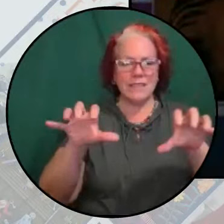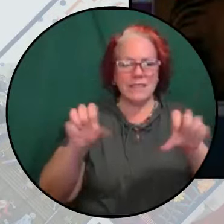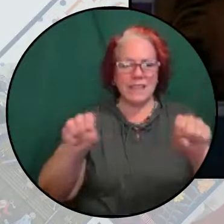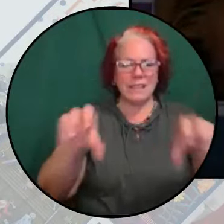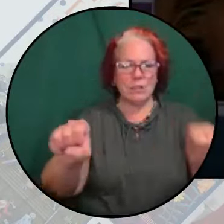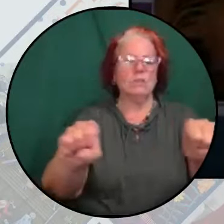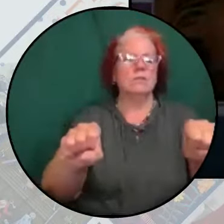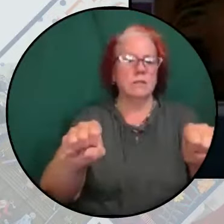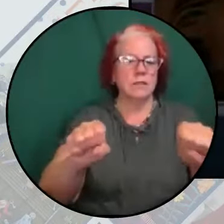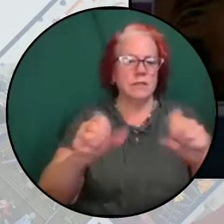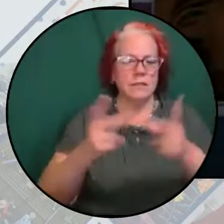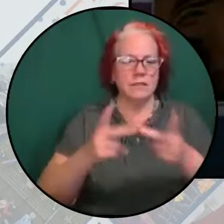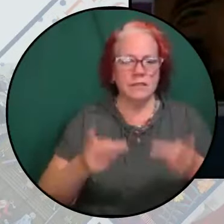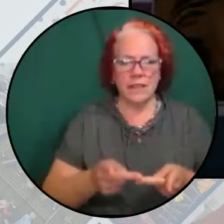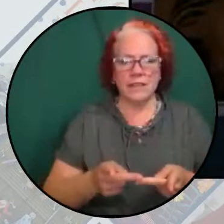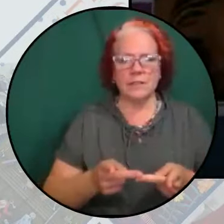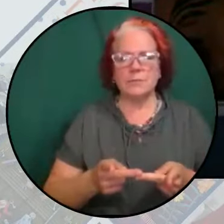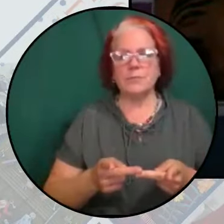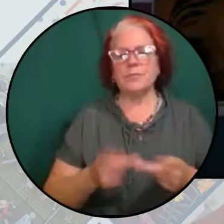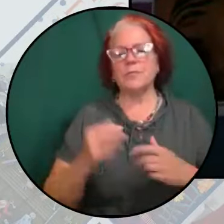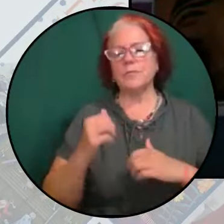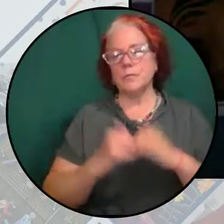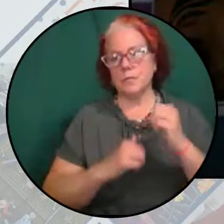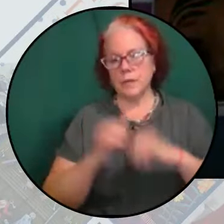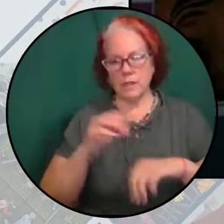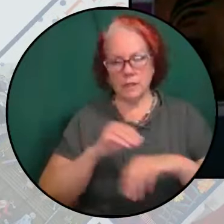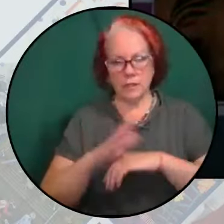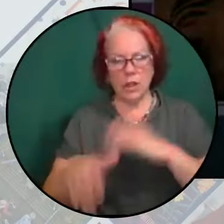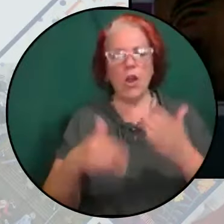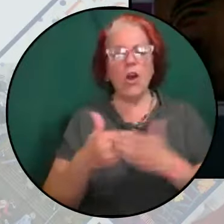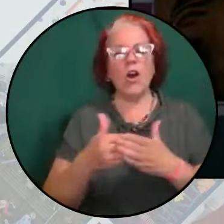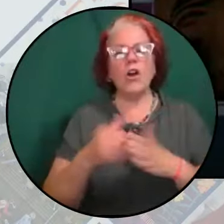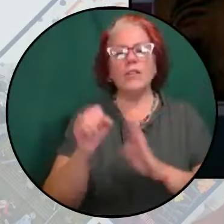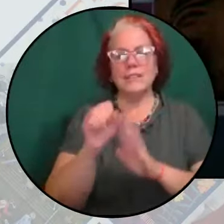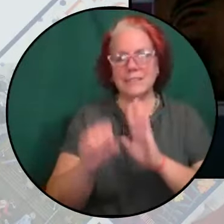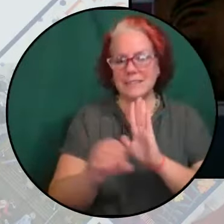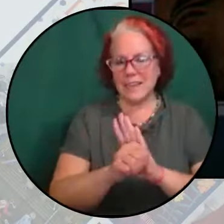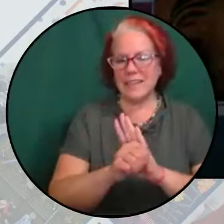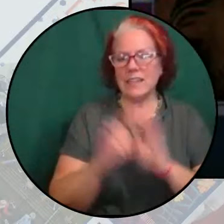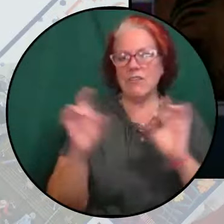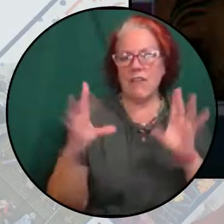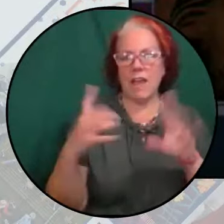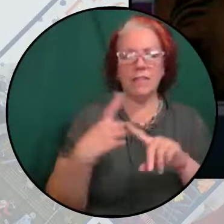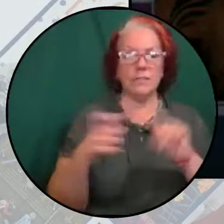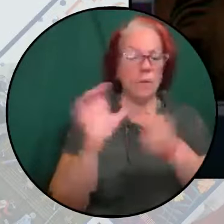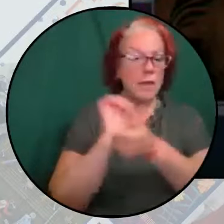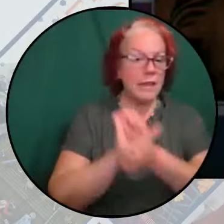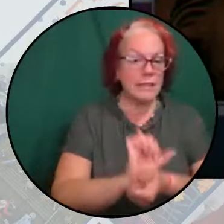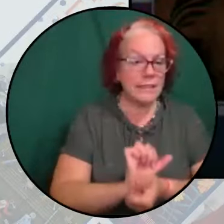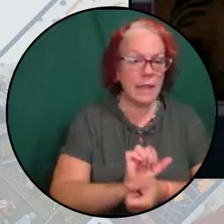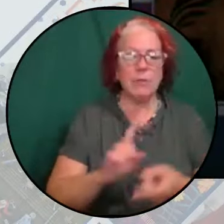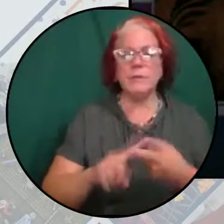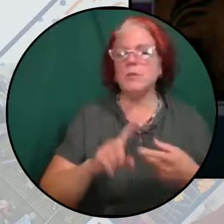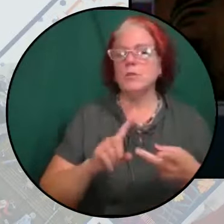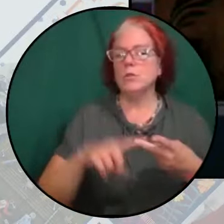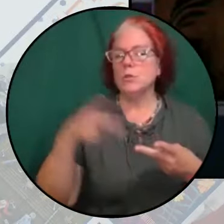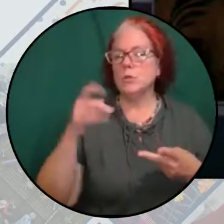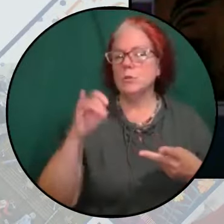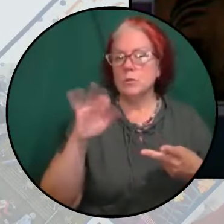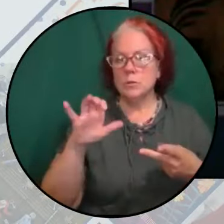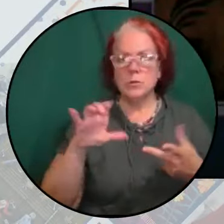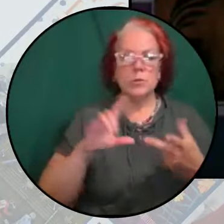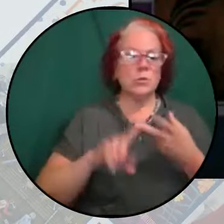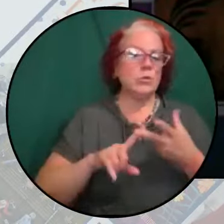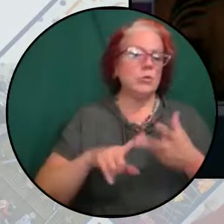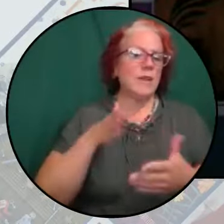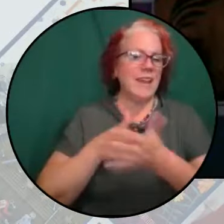all forms of hetero-patriarchal state violence, from enslavement to the prison industrial complex to anti